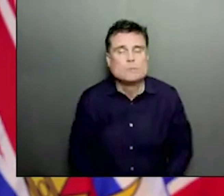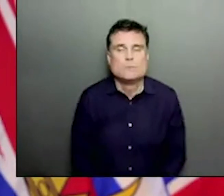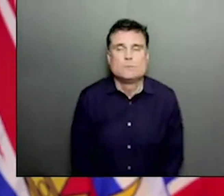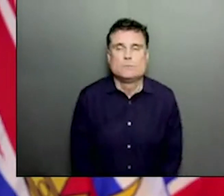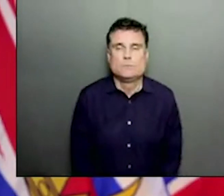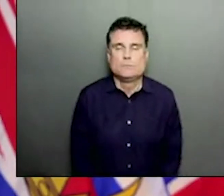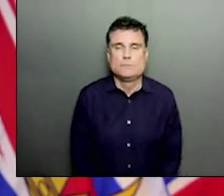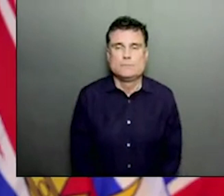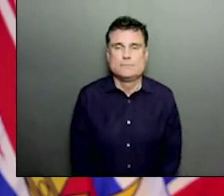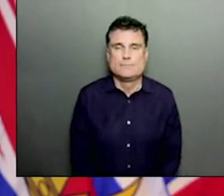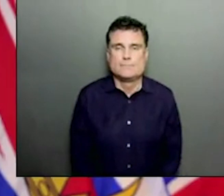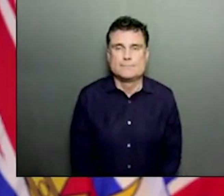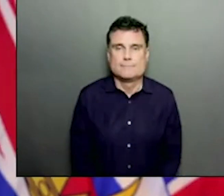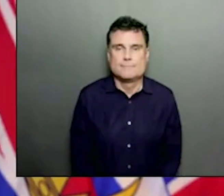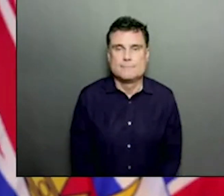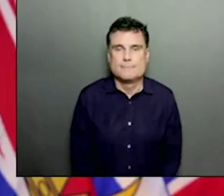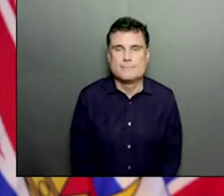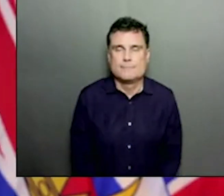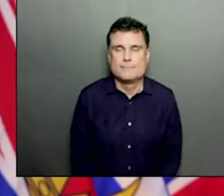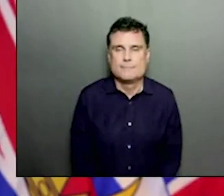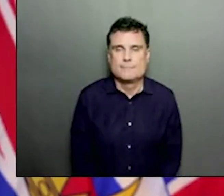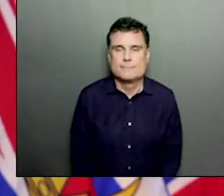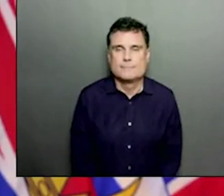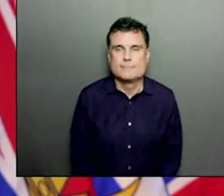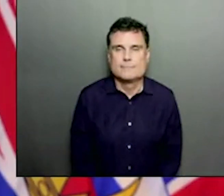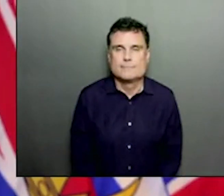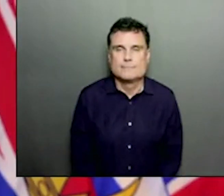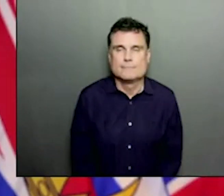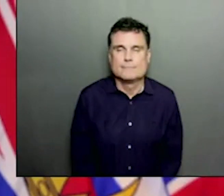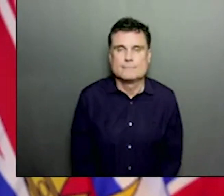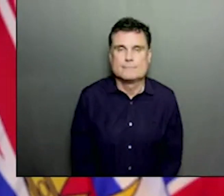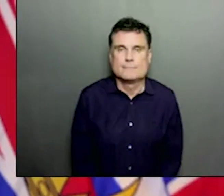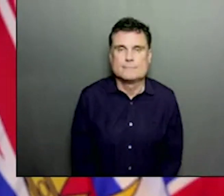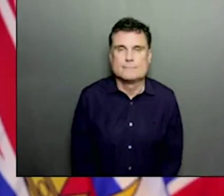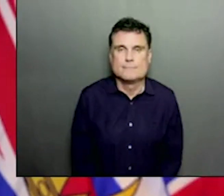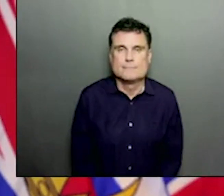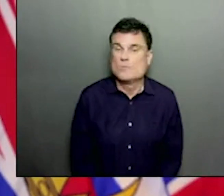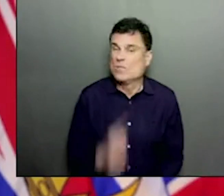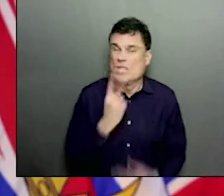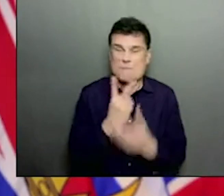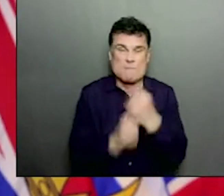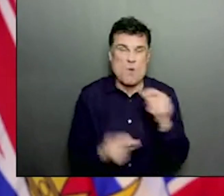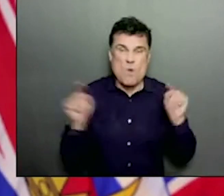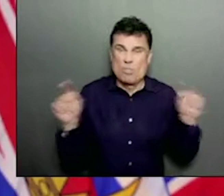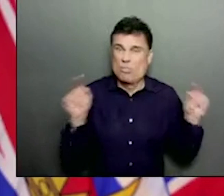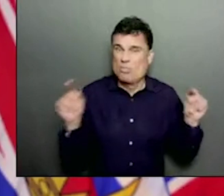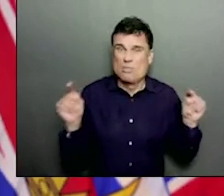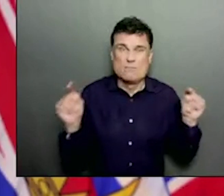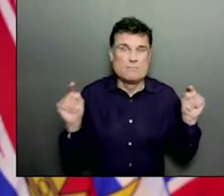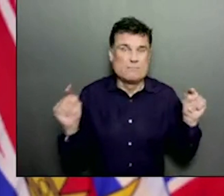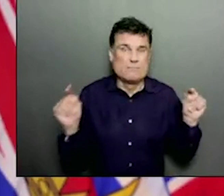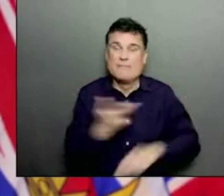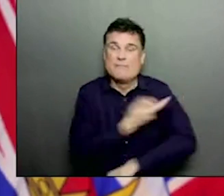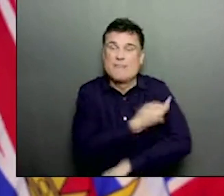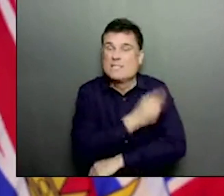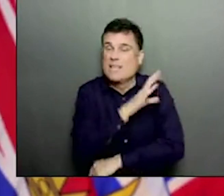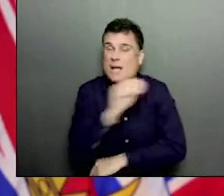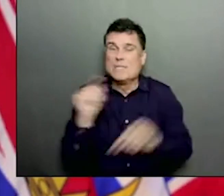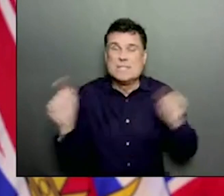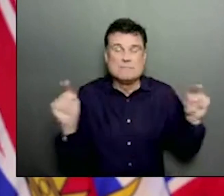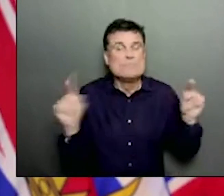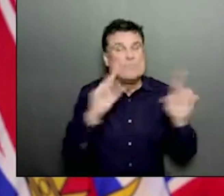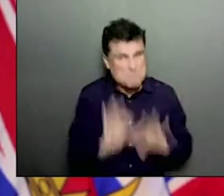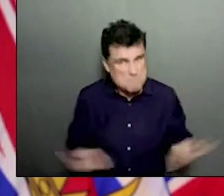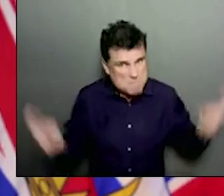think both of these things are incredibly important and things that we've been looking forward to. And the Moderna vaccine in particular, having the